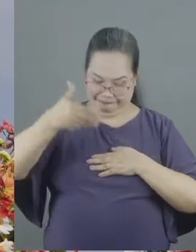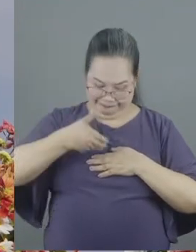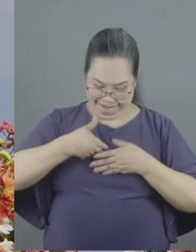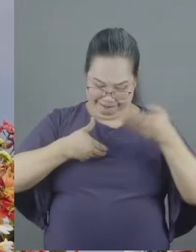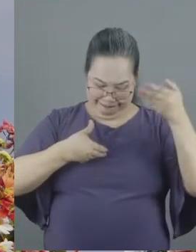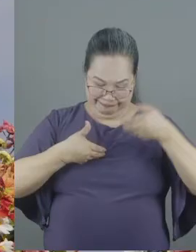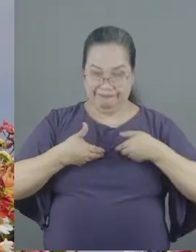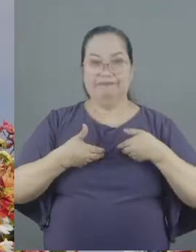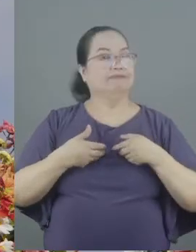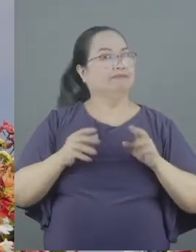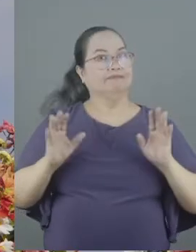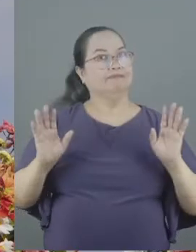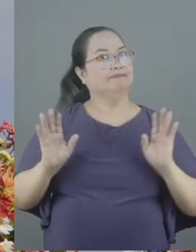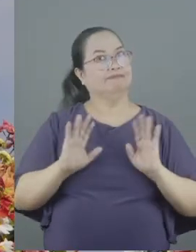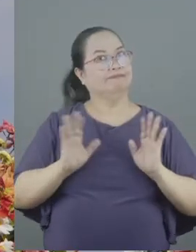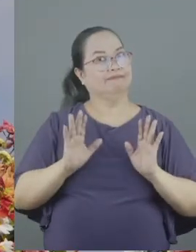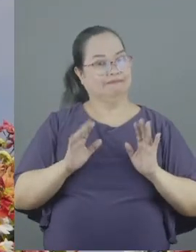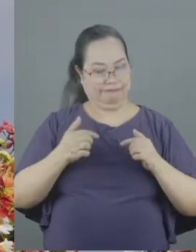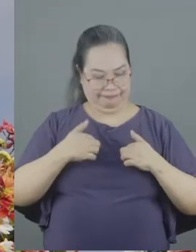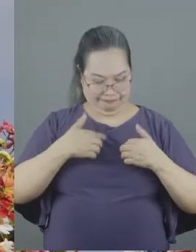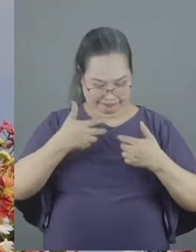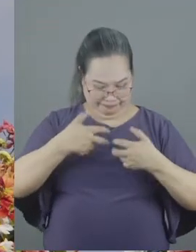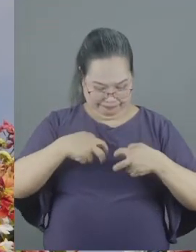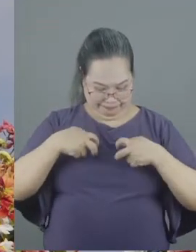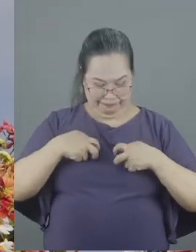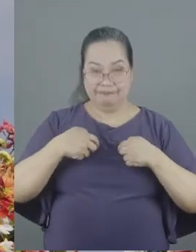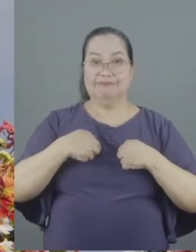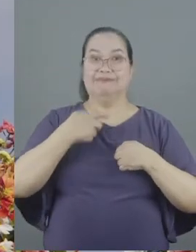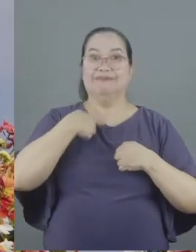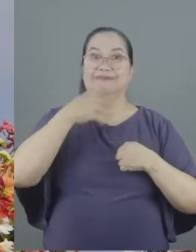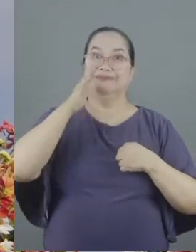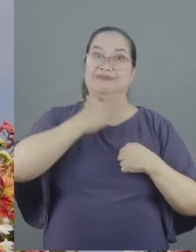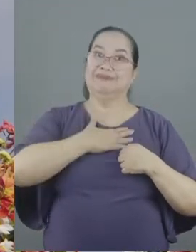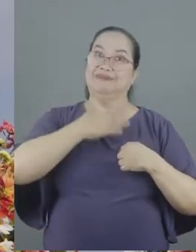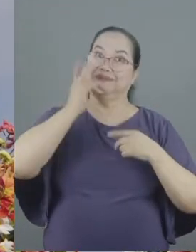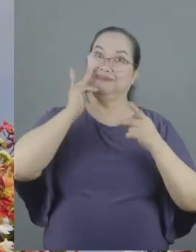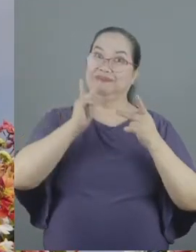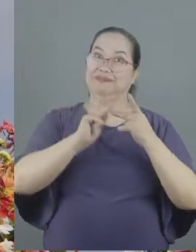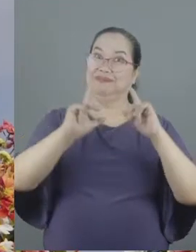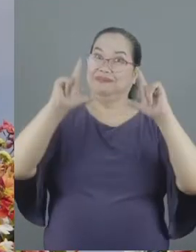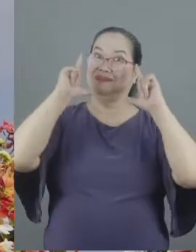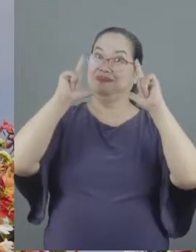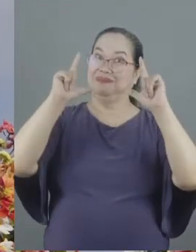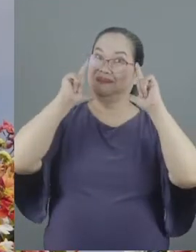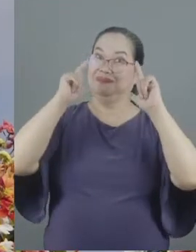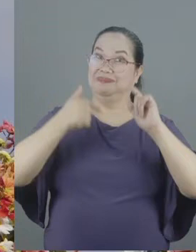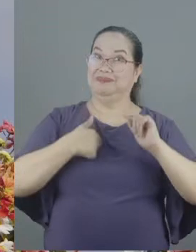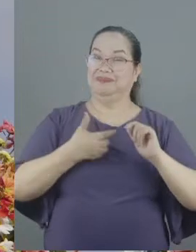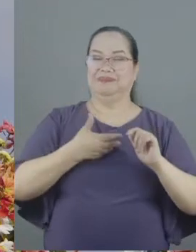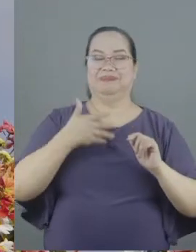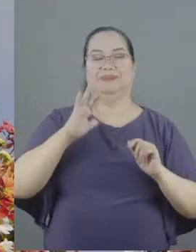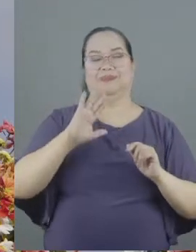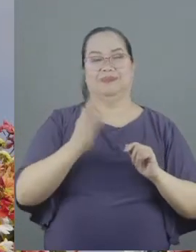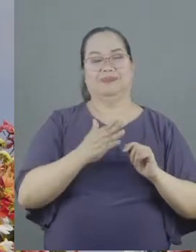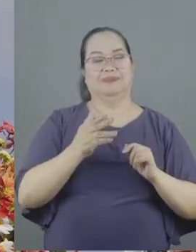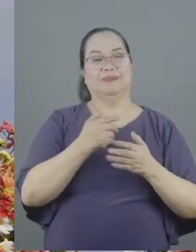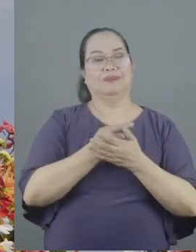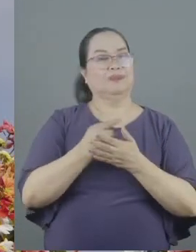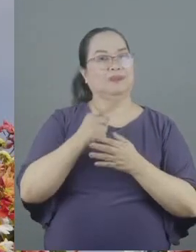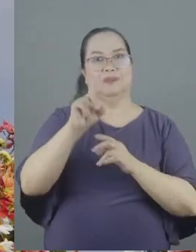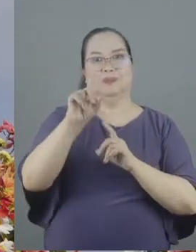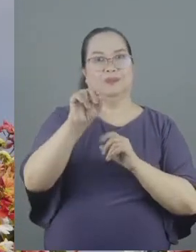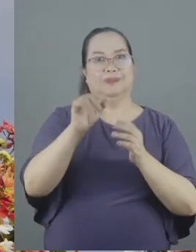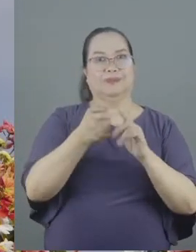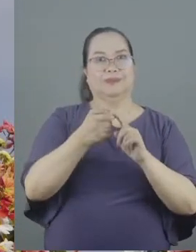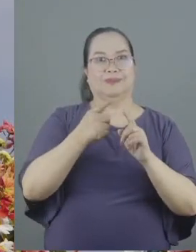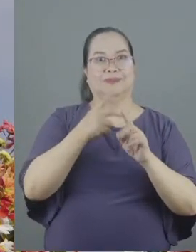we are not to do anything out of selfish ambition Paul said in Philippians chapter 2 verses 3 and 4 do nothing from